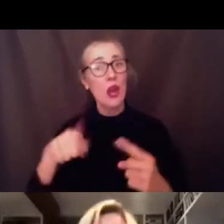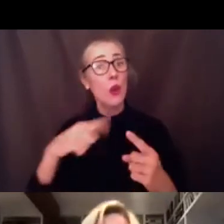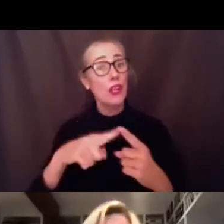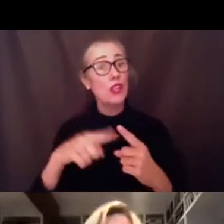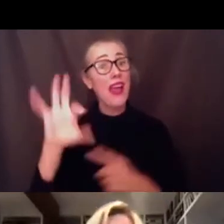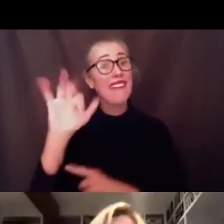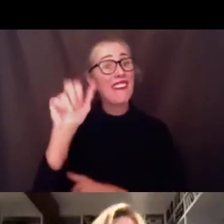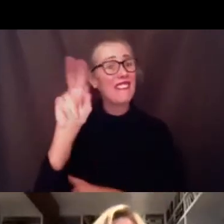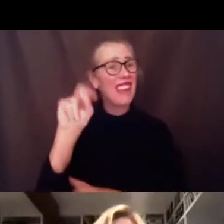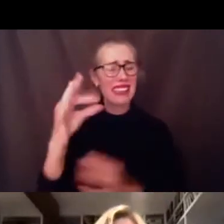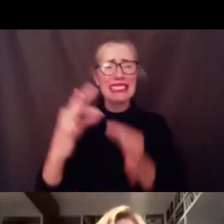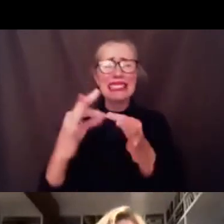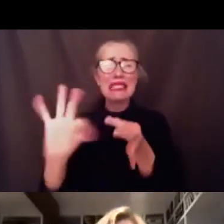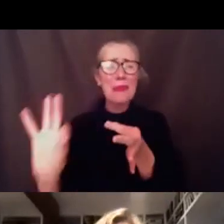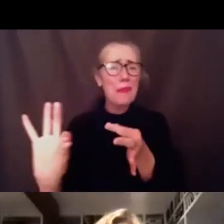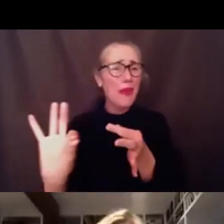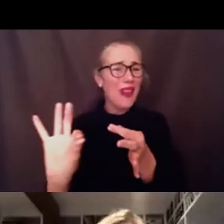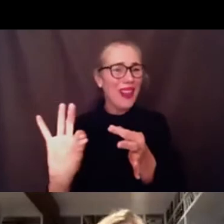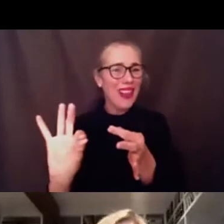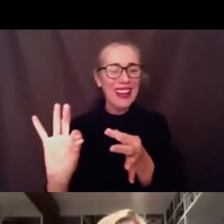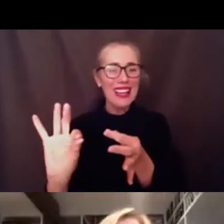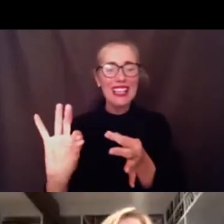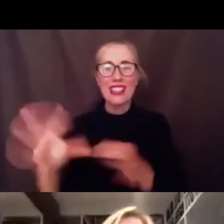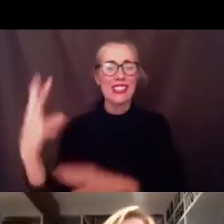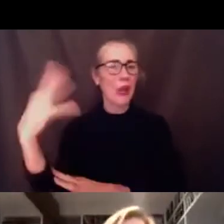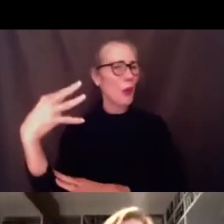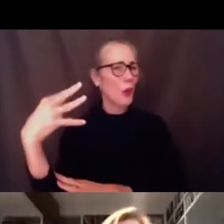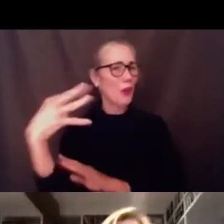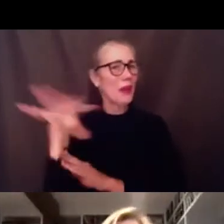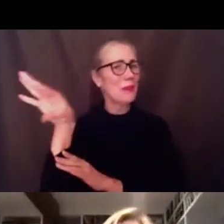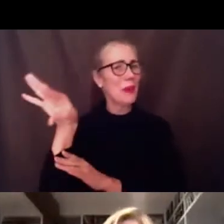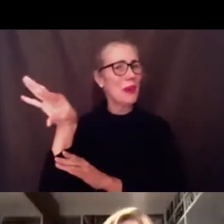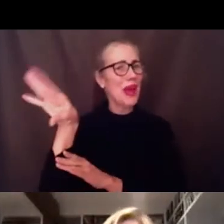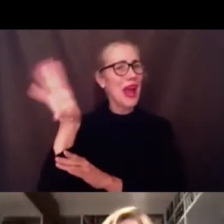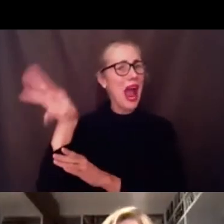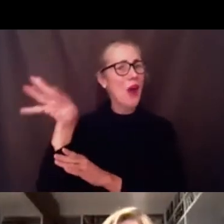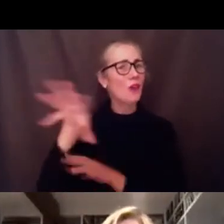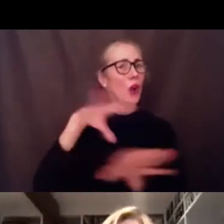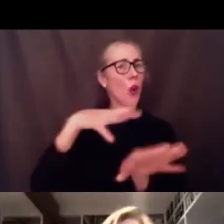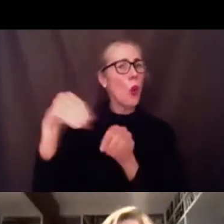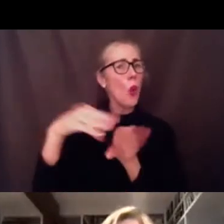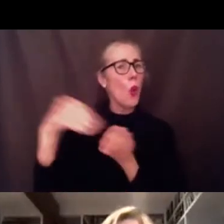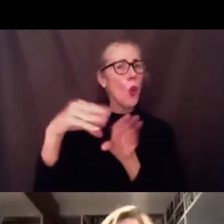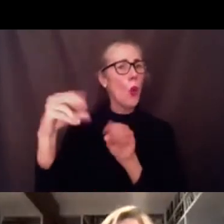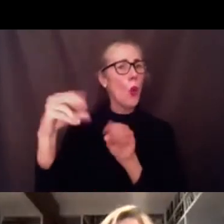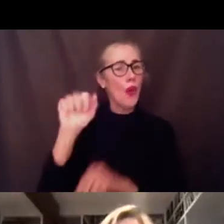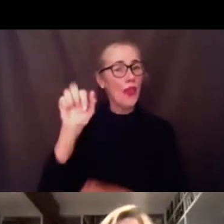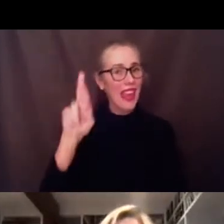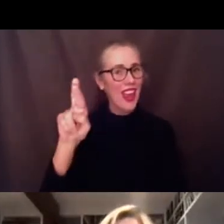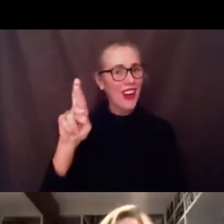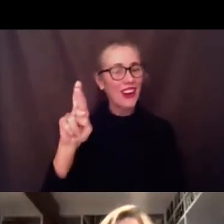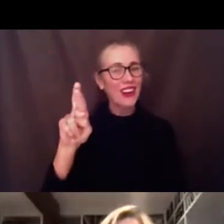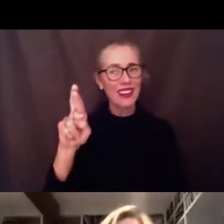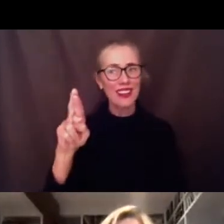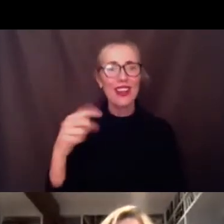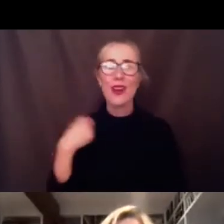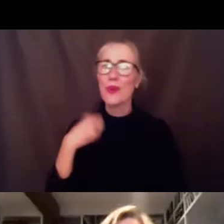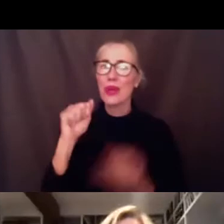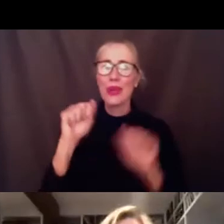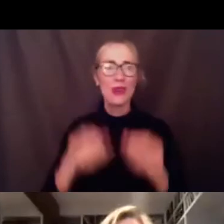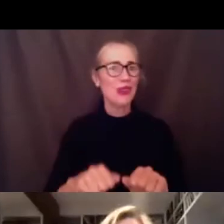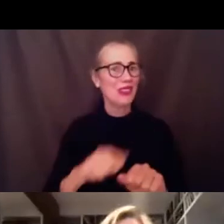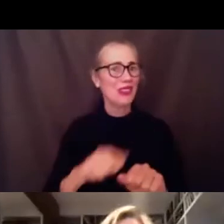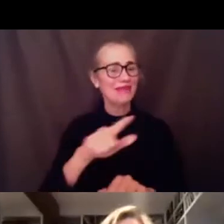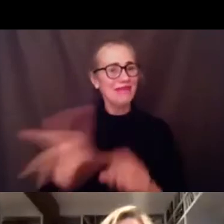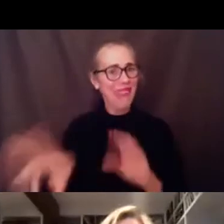simple answer that they gave us having a fan that kind of pulls out the air uh there's no reason why we couldn't do it in every classroom